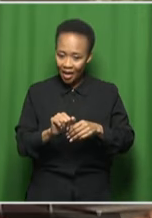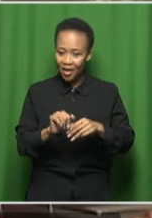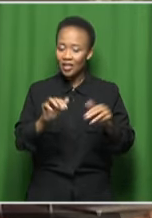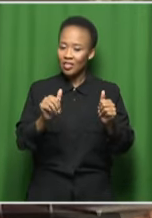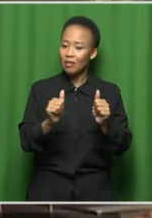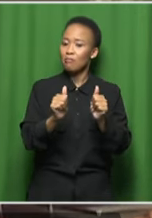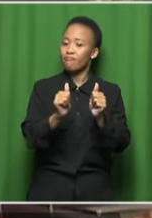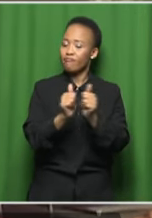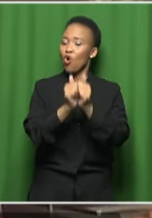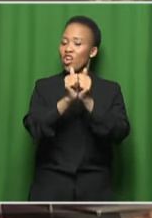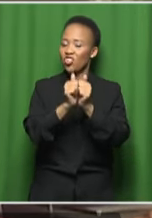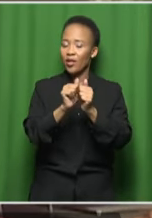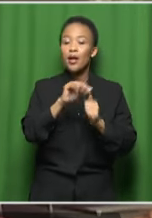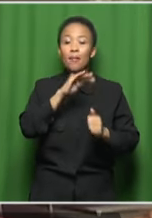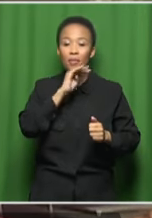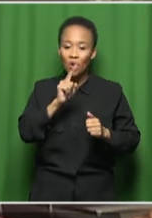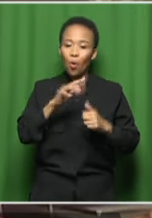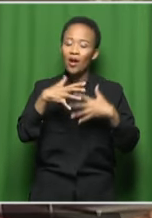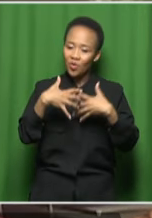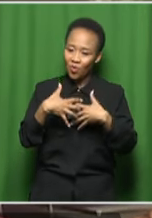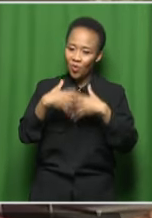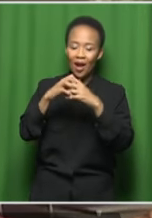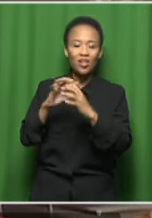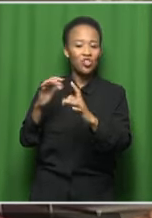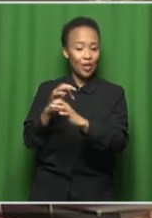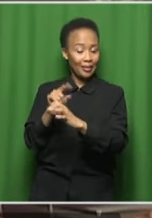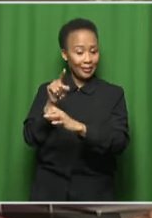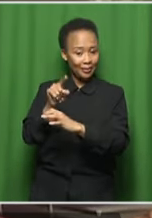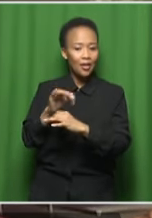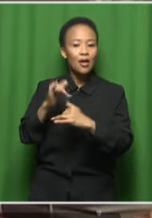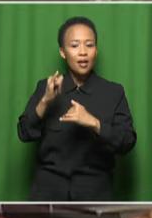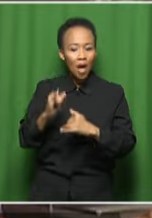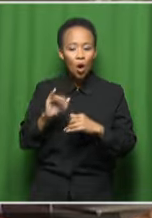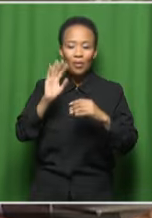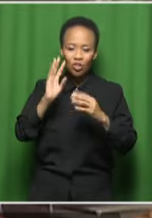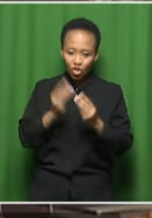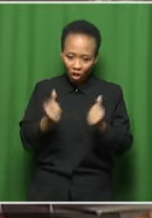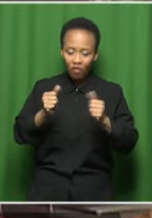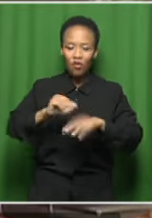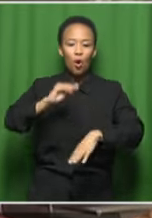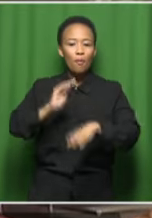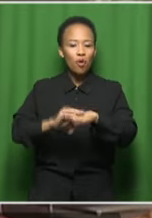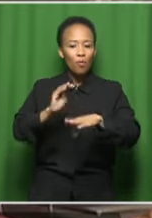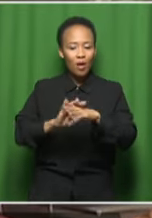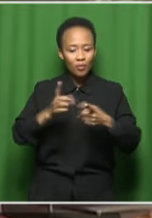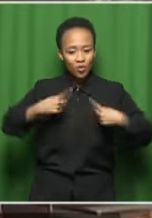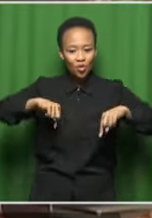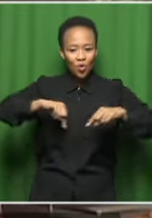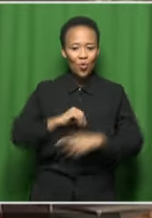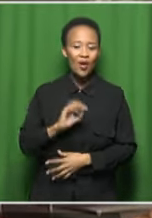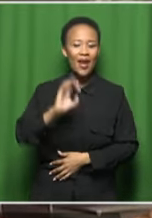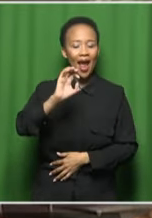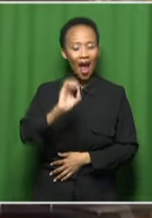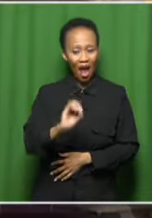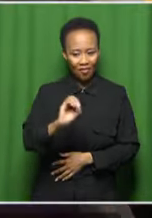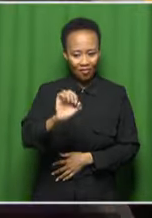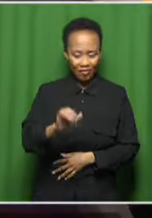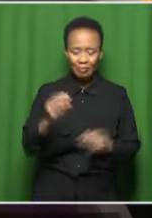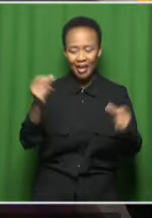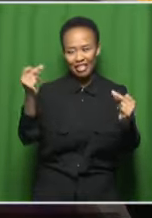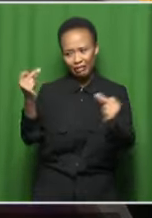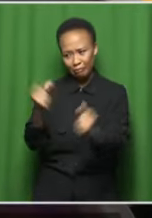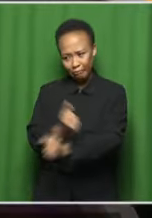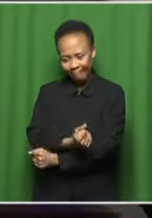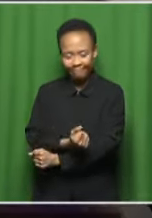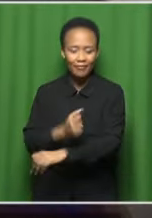all of them, including jazz, have to face up the problems and conflicts we have. Unfortunately, we have to end it there. We have to end